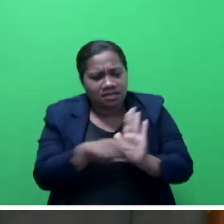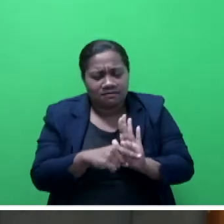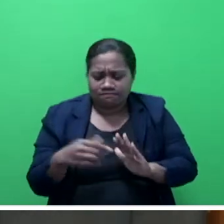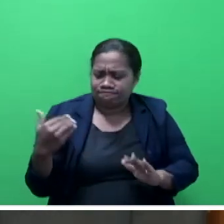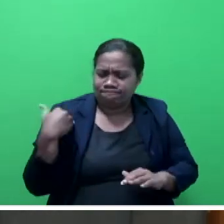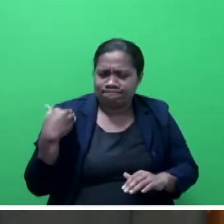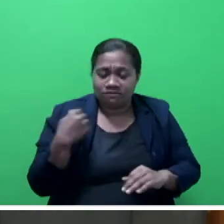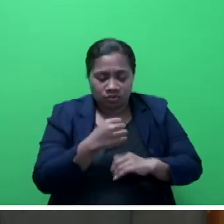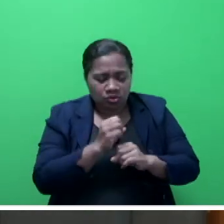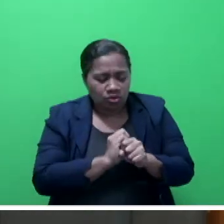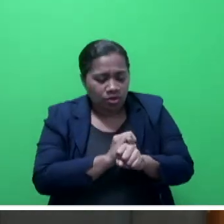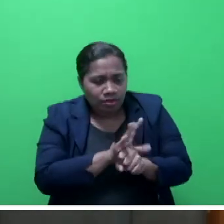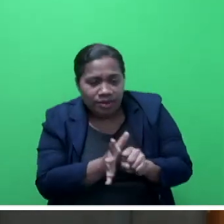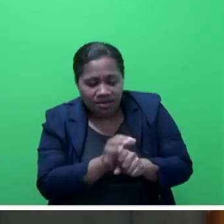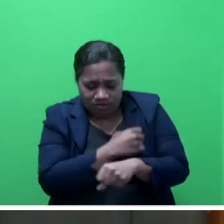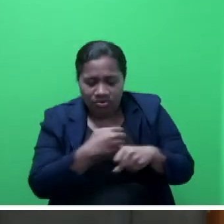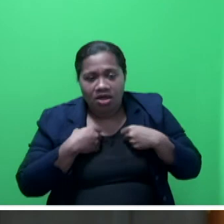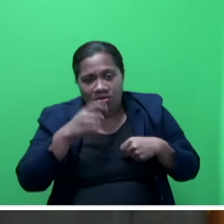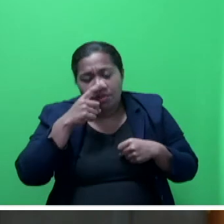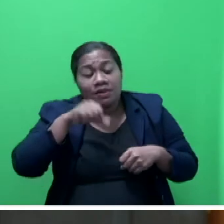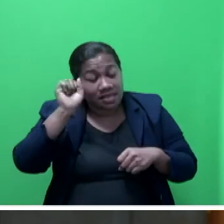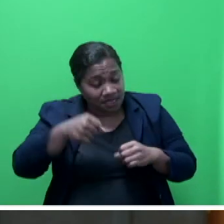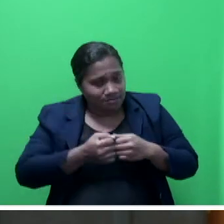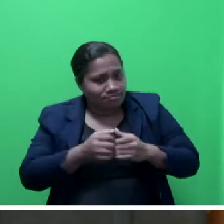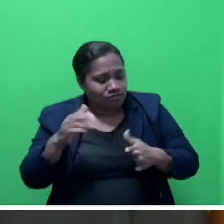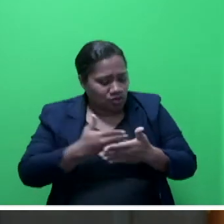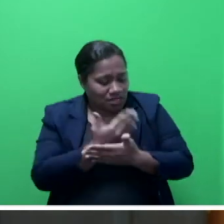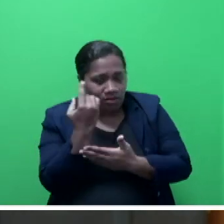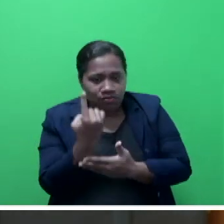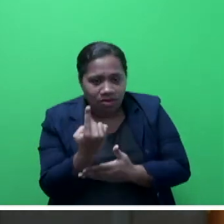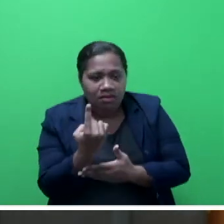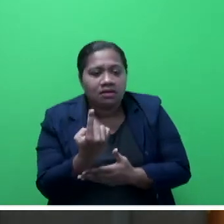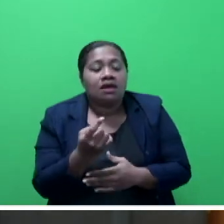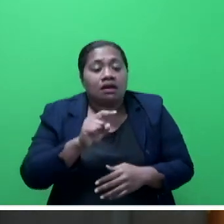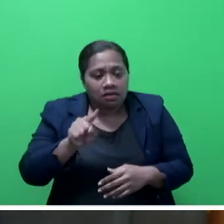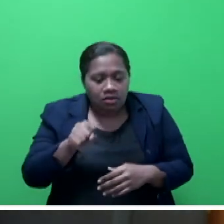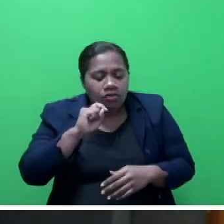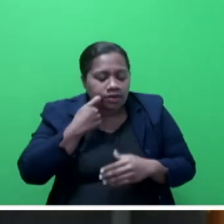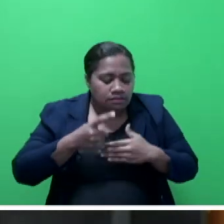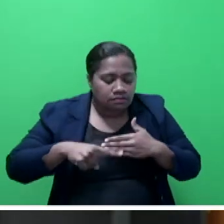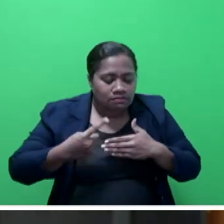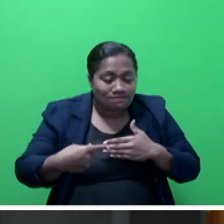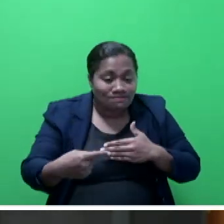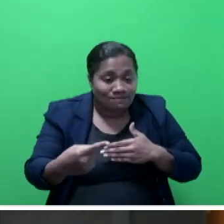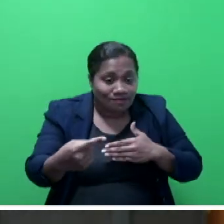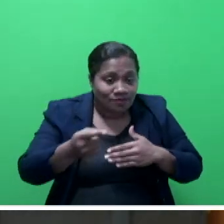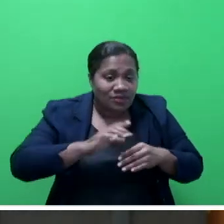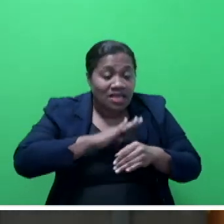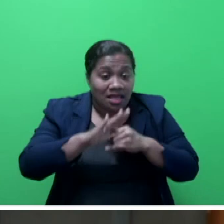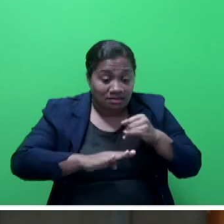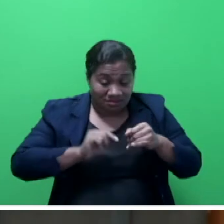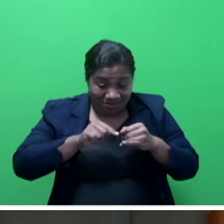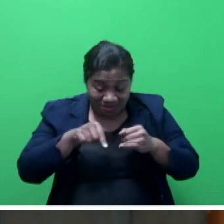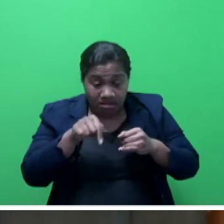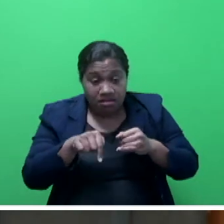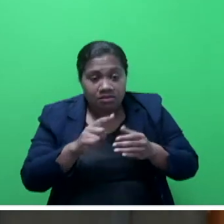our people. As it has from day one, Mr Speaker Say, and as it will continue to do so until this pandemic is